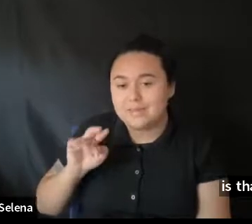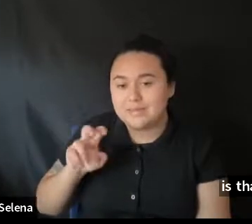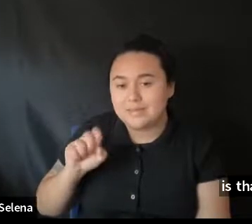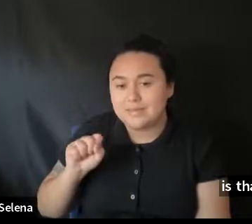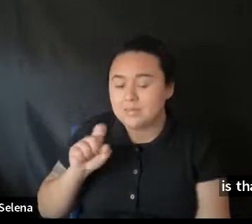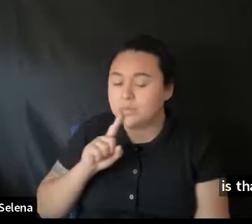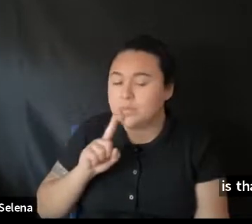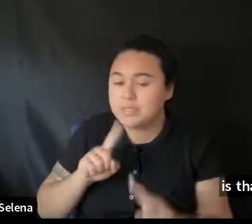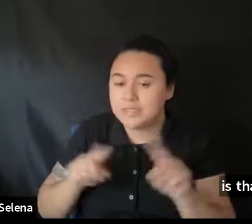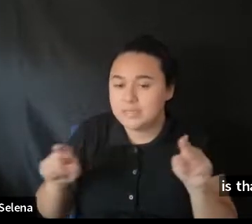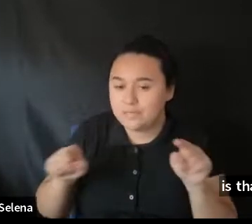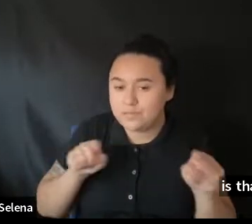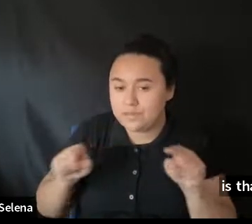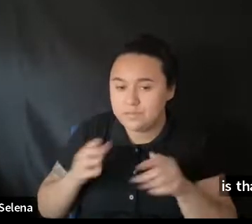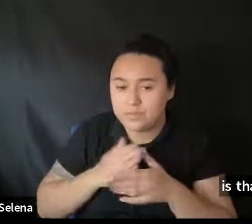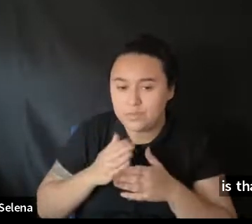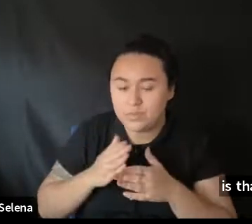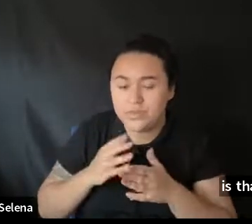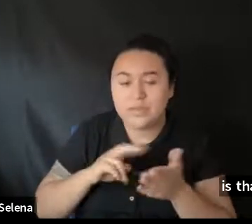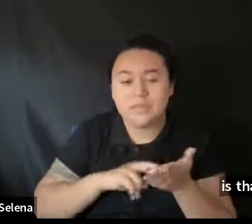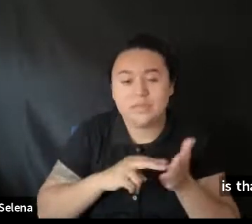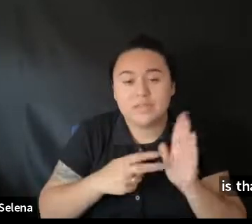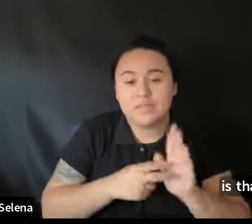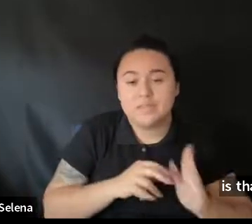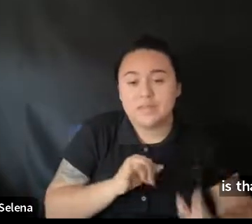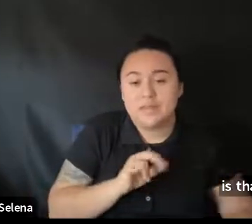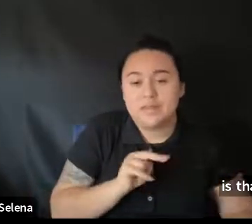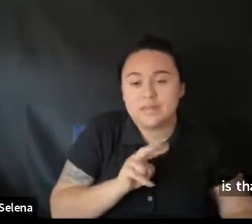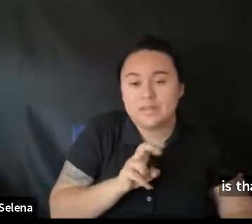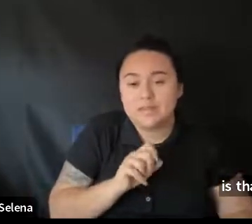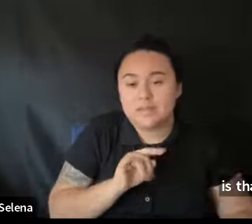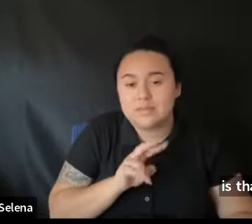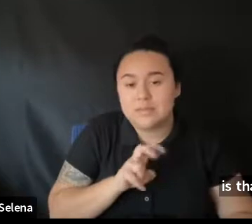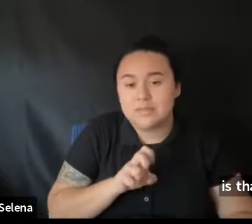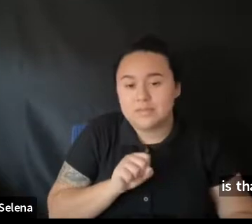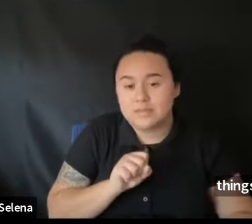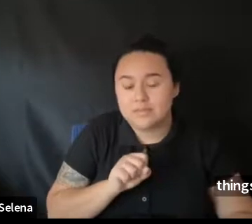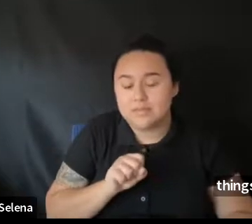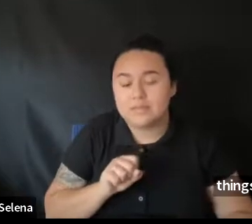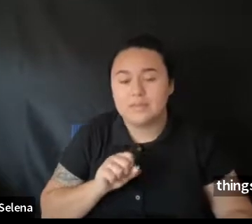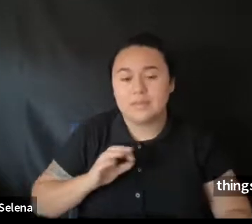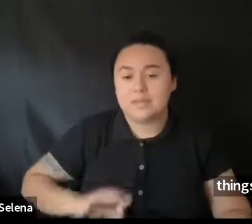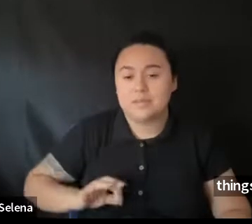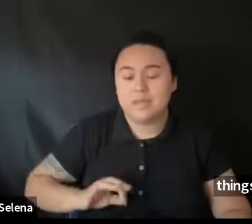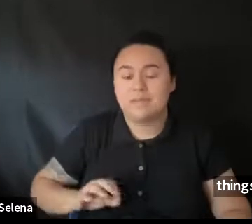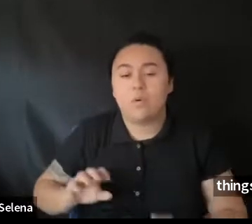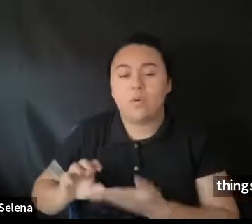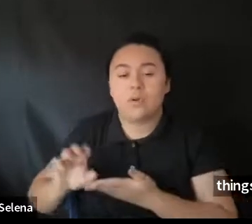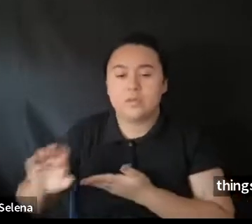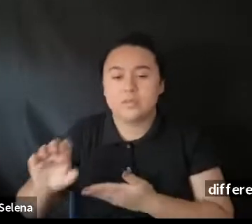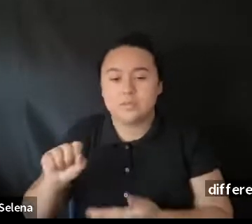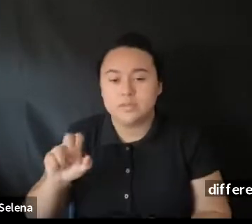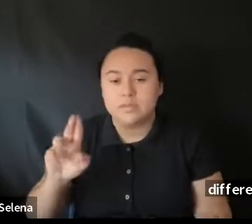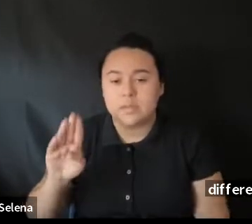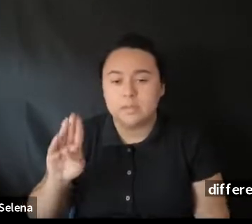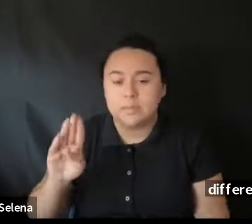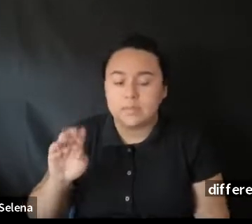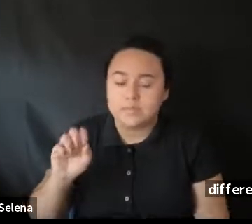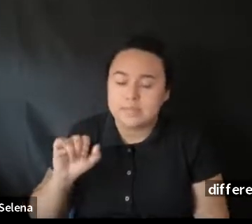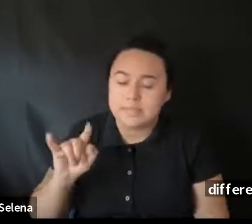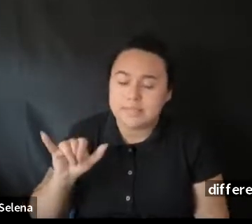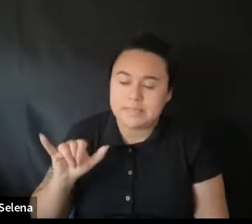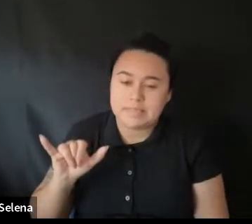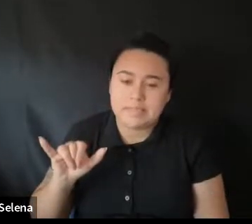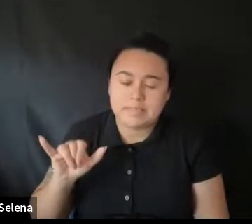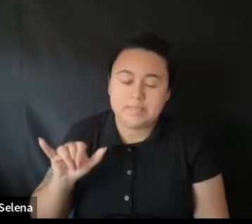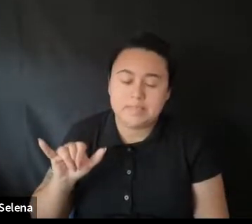Difference. Between the definition. Of incentive. And subsidy. grant. Um. These are not. The.